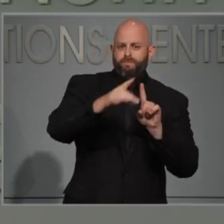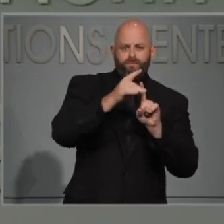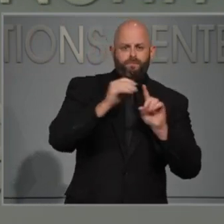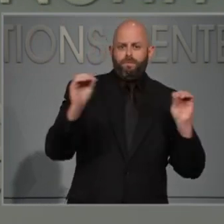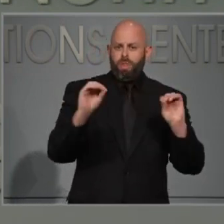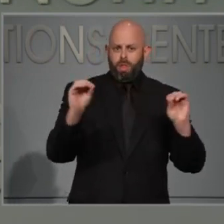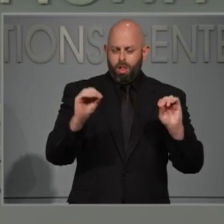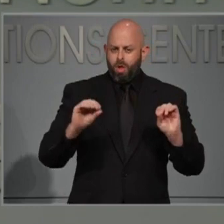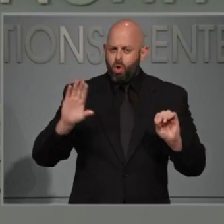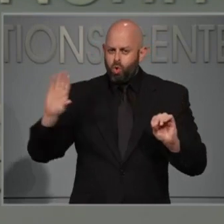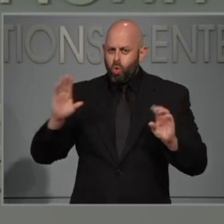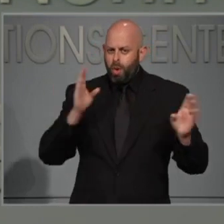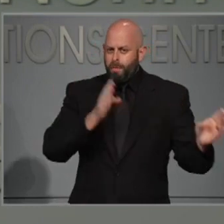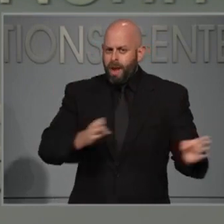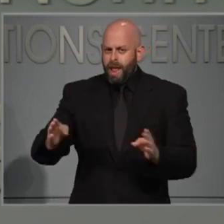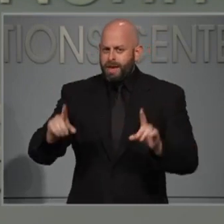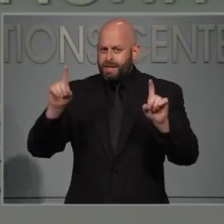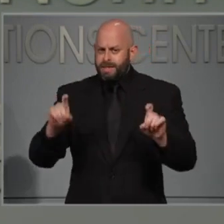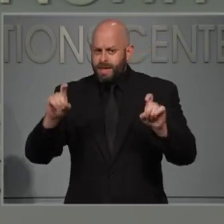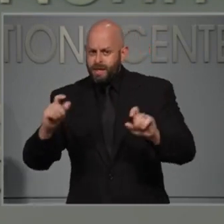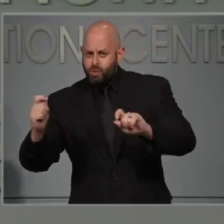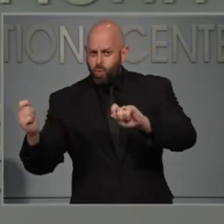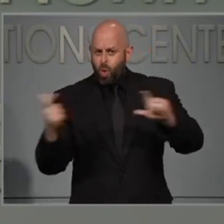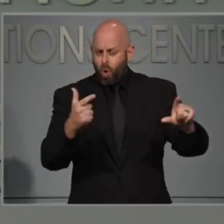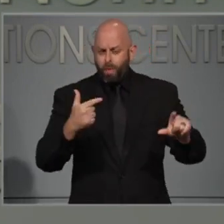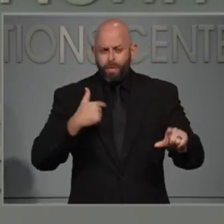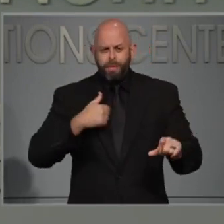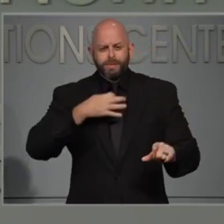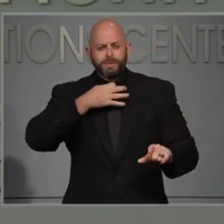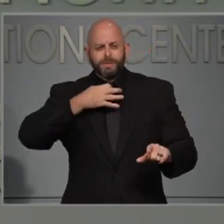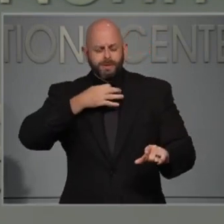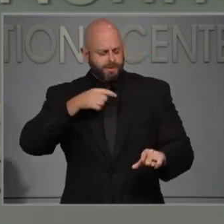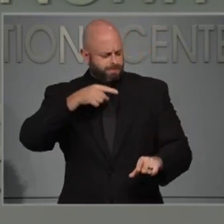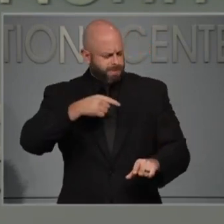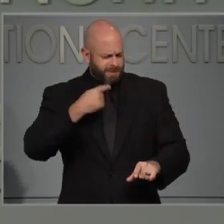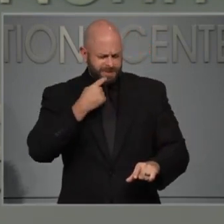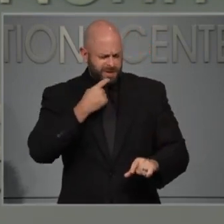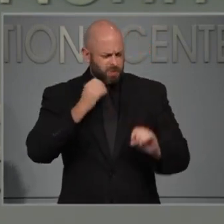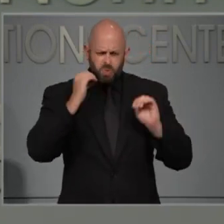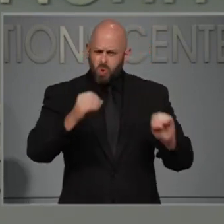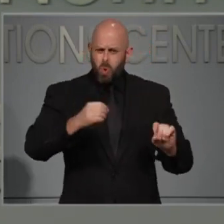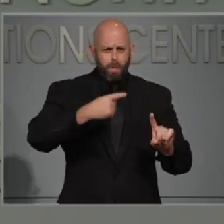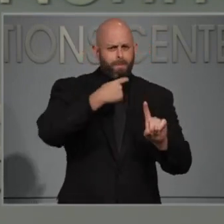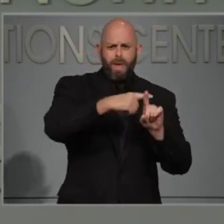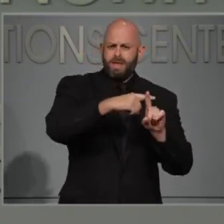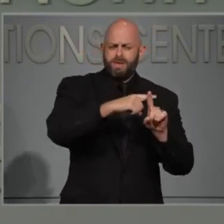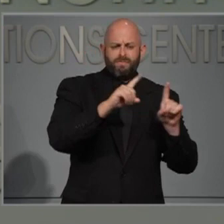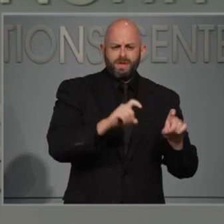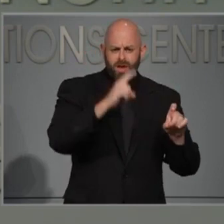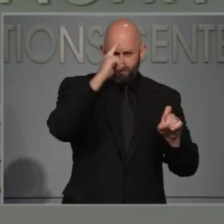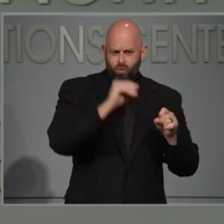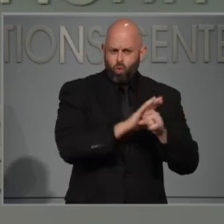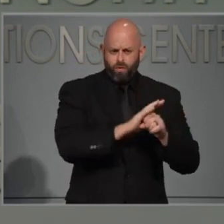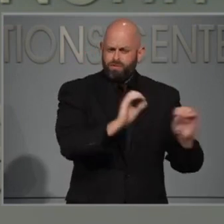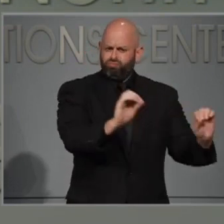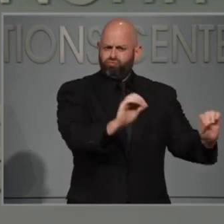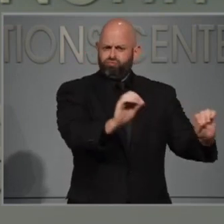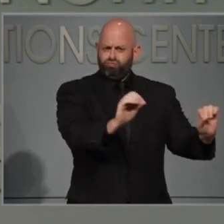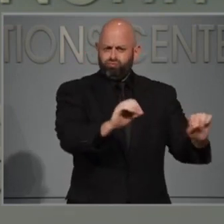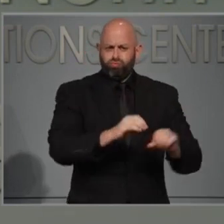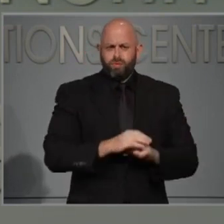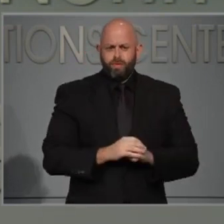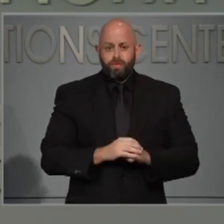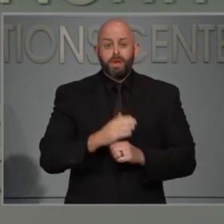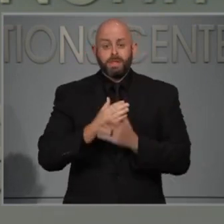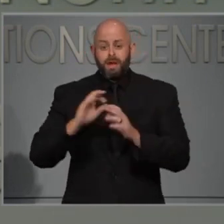everybody, but I have a question about the ones that say that they have no positive cases. Readers have contacted me who are concerned about their